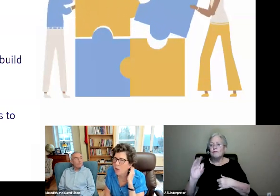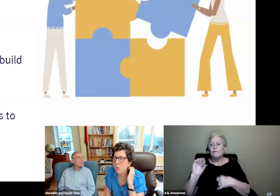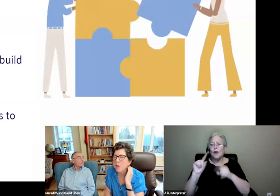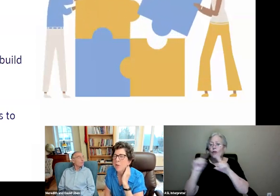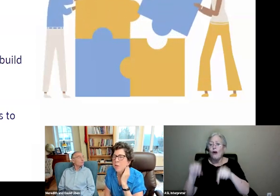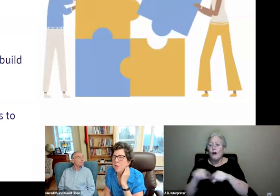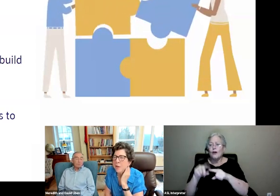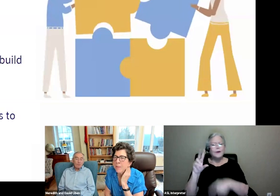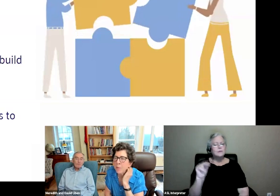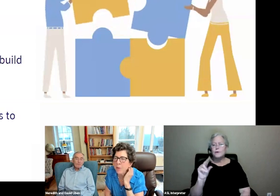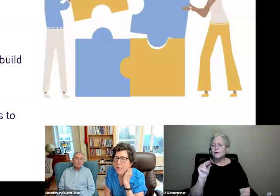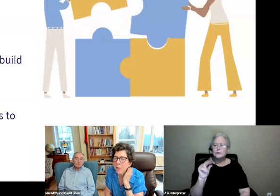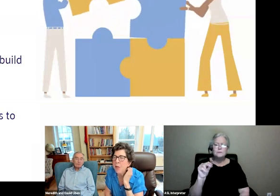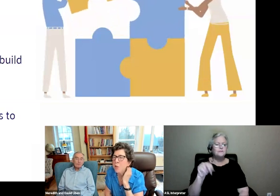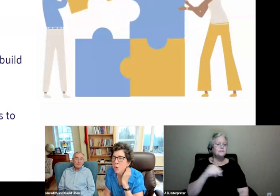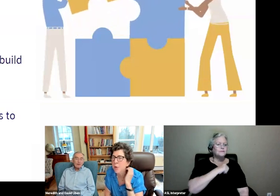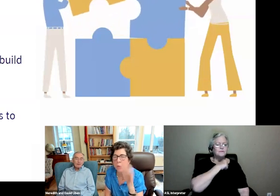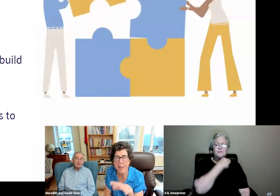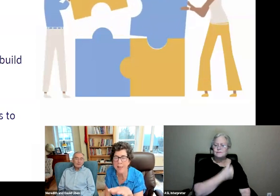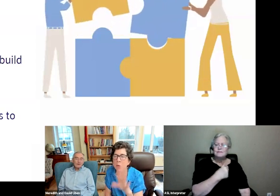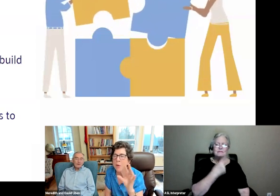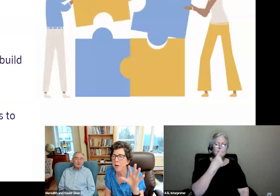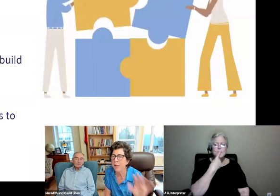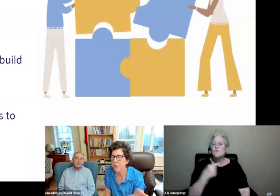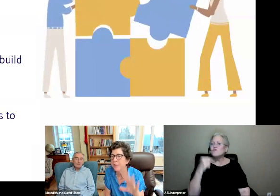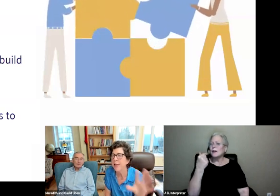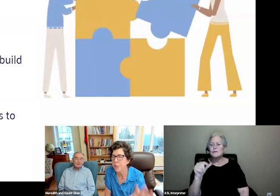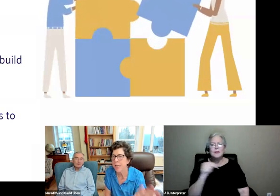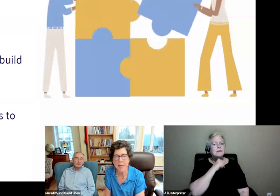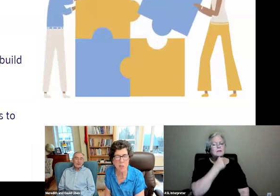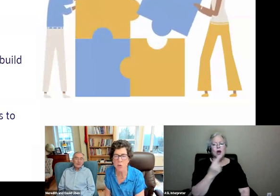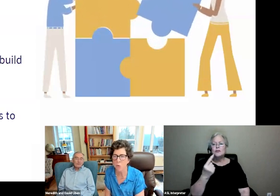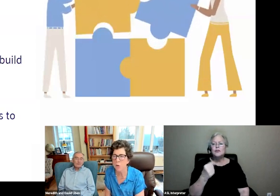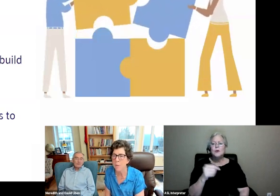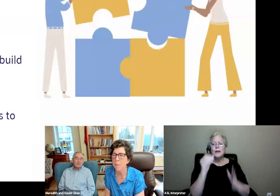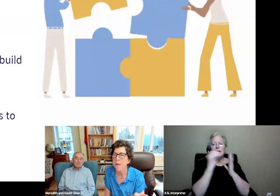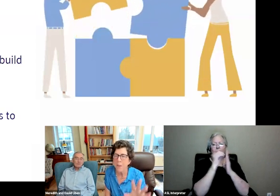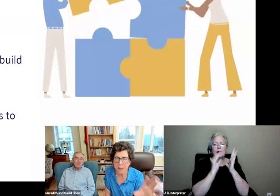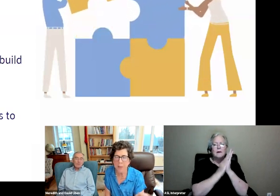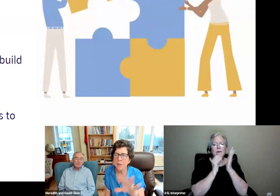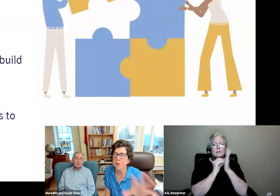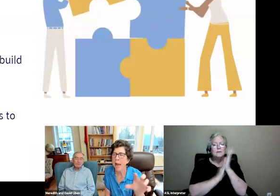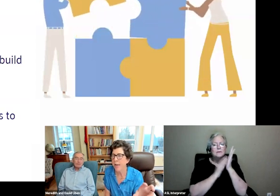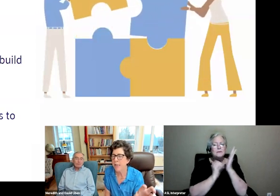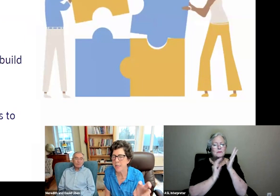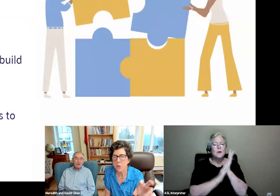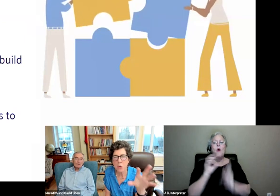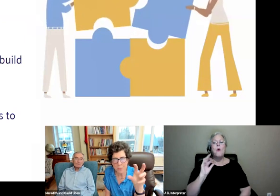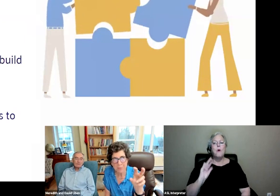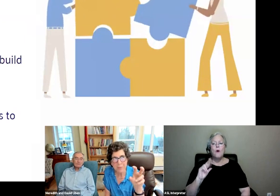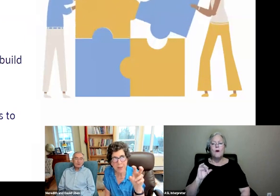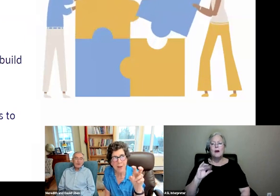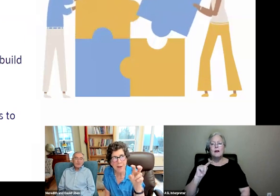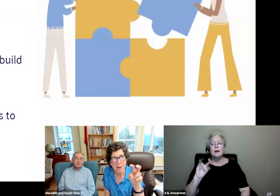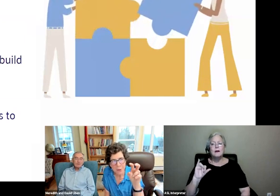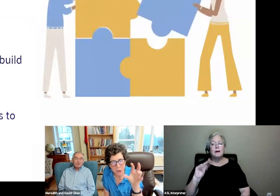says go, red says slam on the brakes. We aren't doing rating. We are... It's an educating tool to add, to